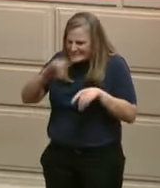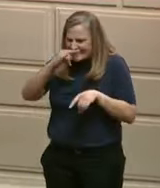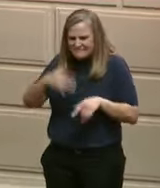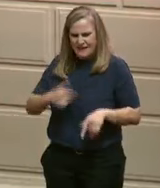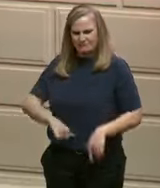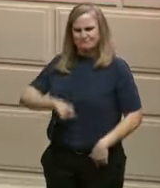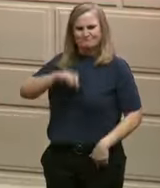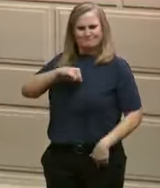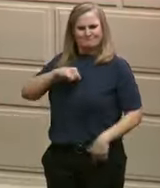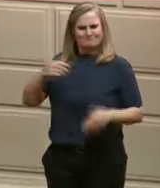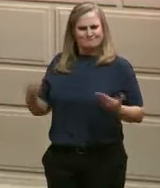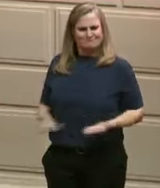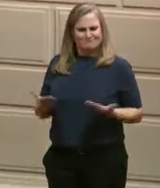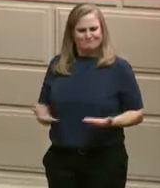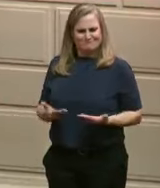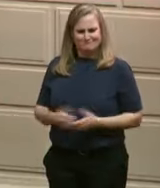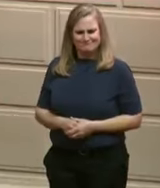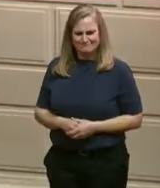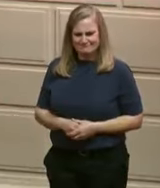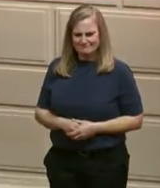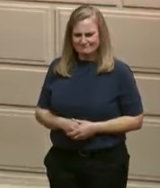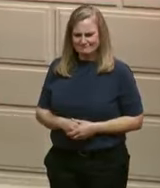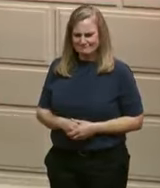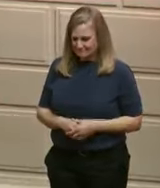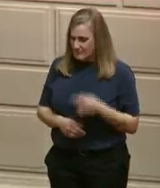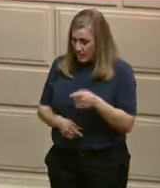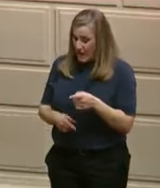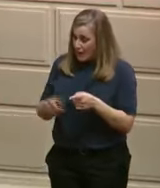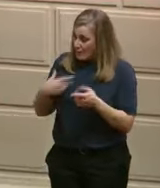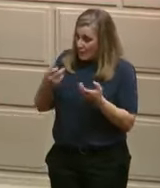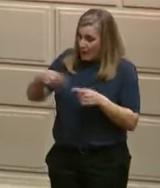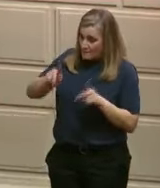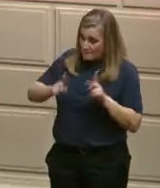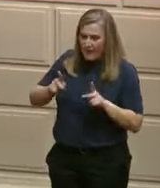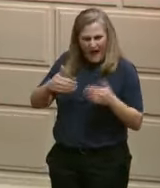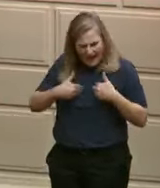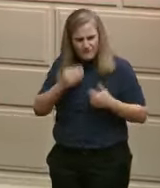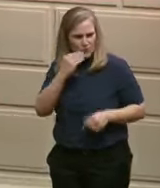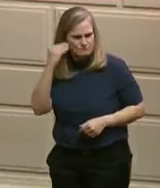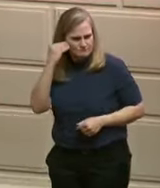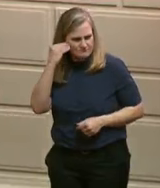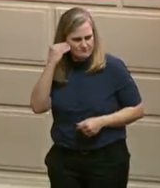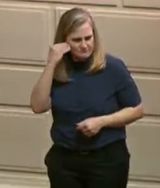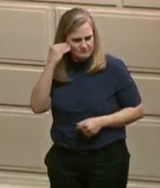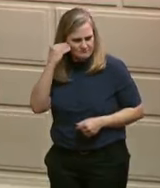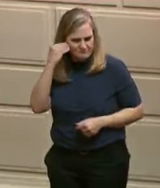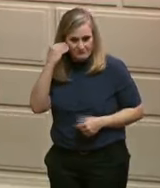in homes that they did not own. This is progress for the state in 2024.